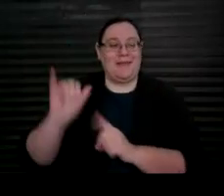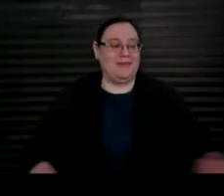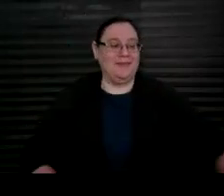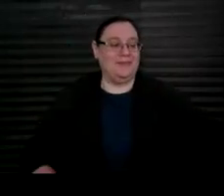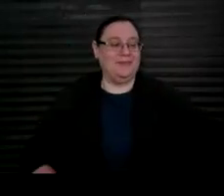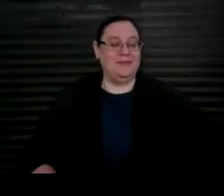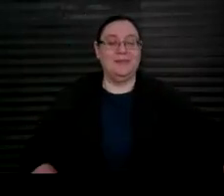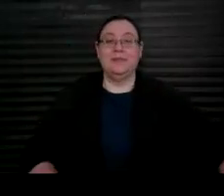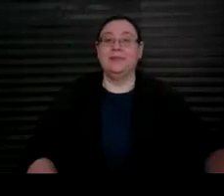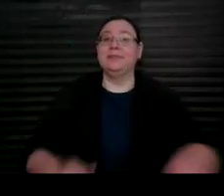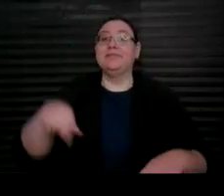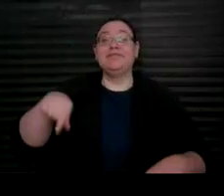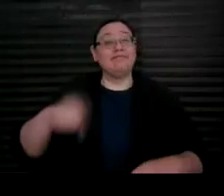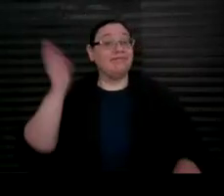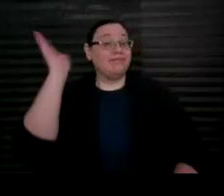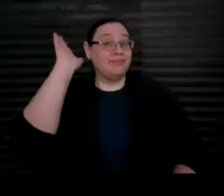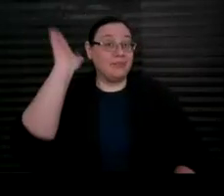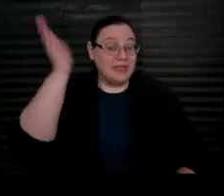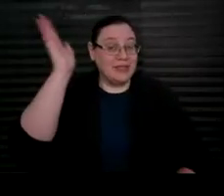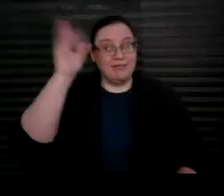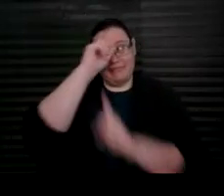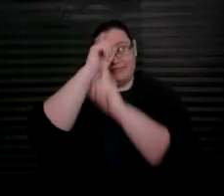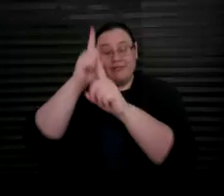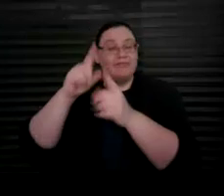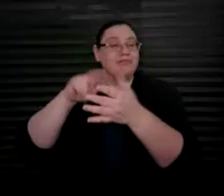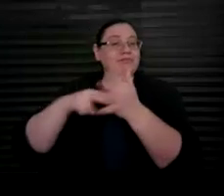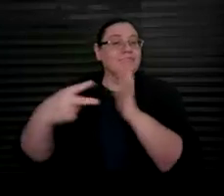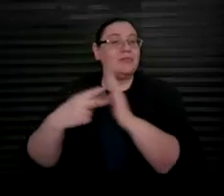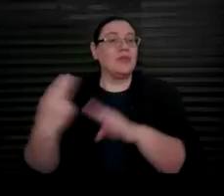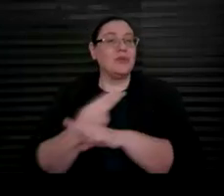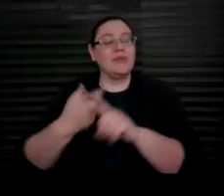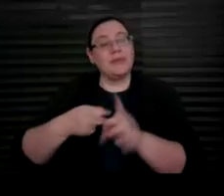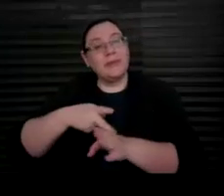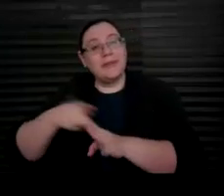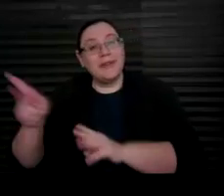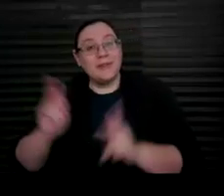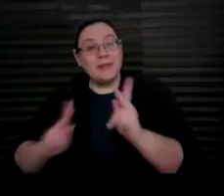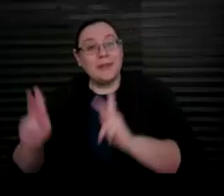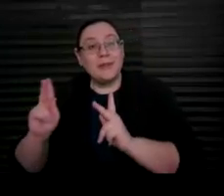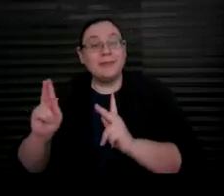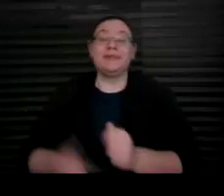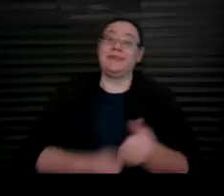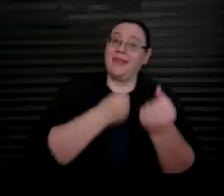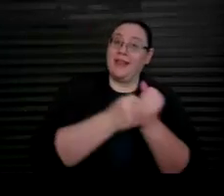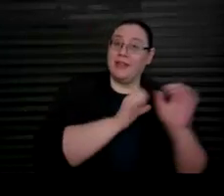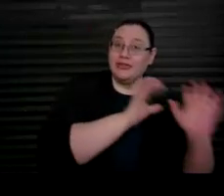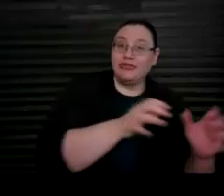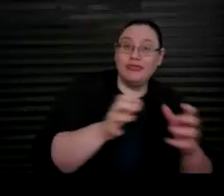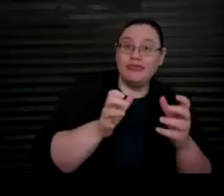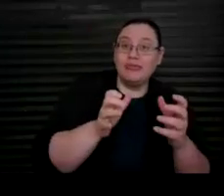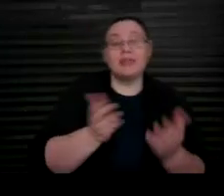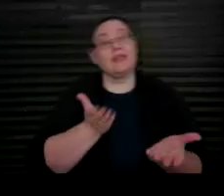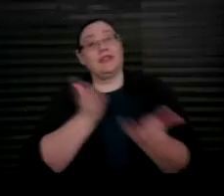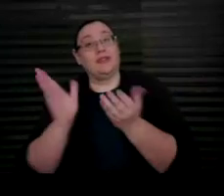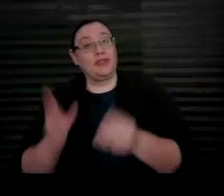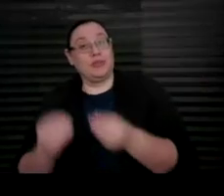This presentation is intended for use by professionals, advocacy groups, service providers,